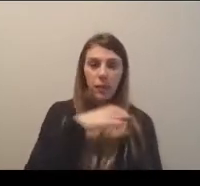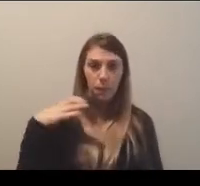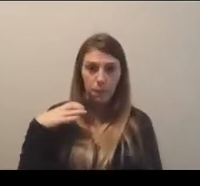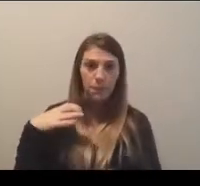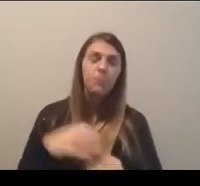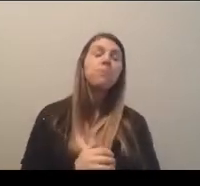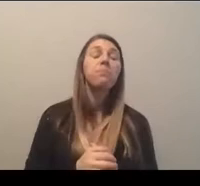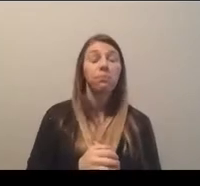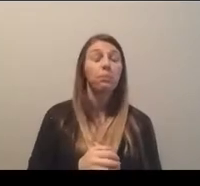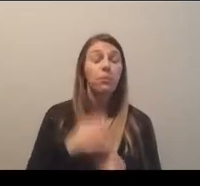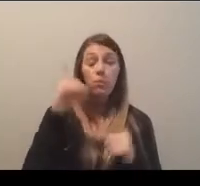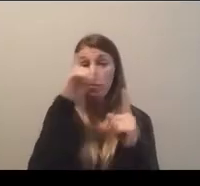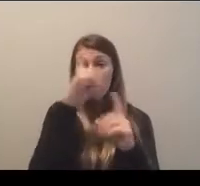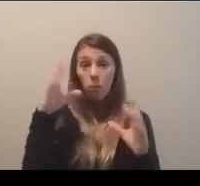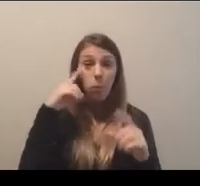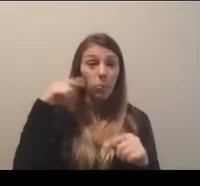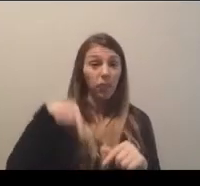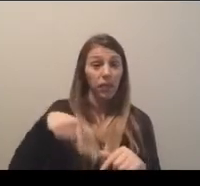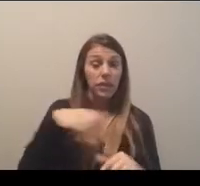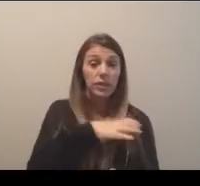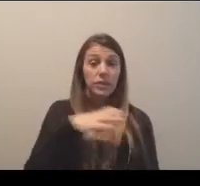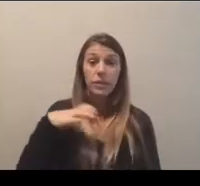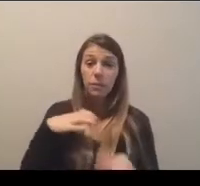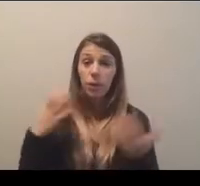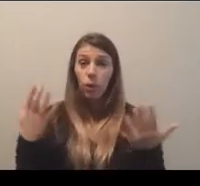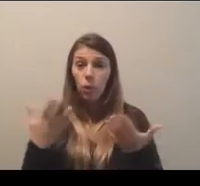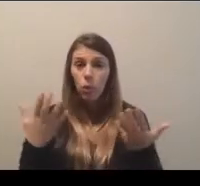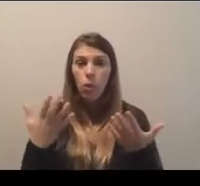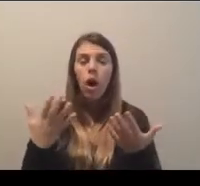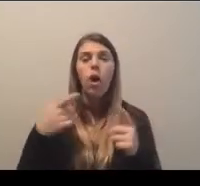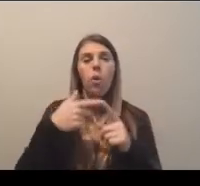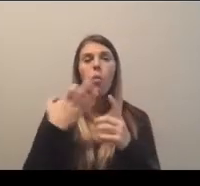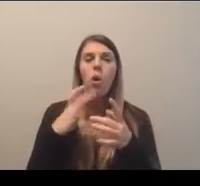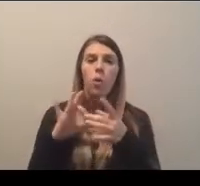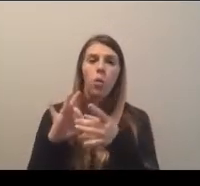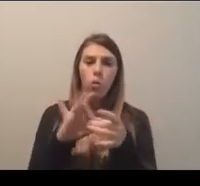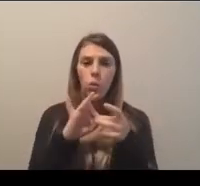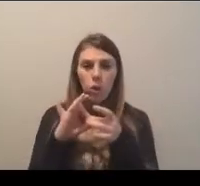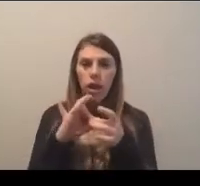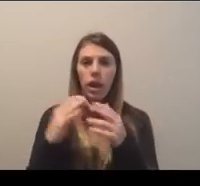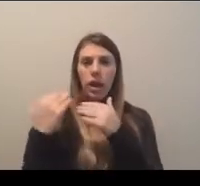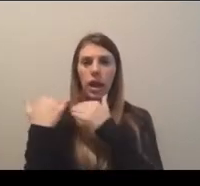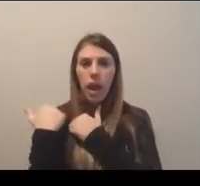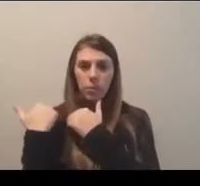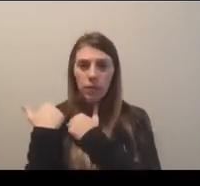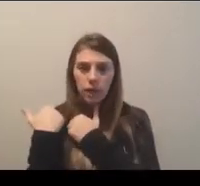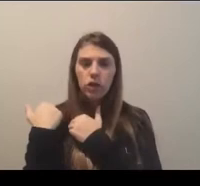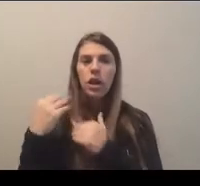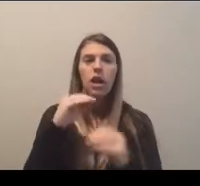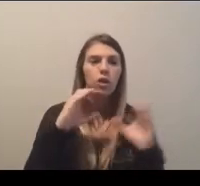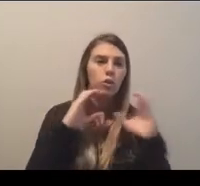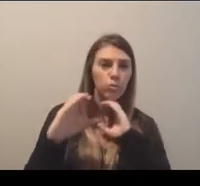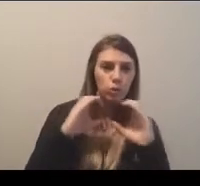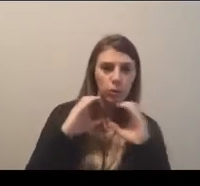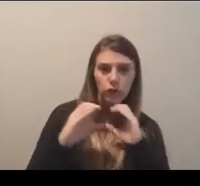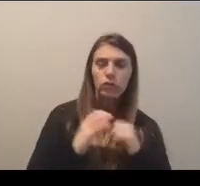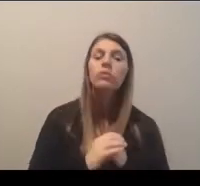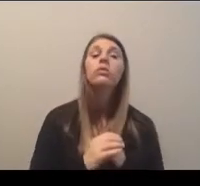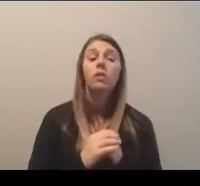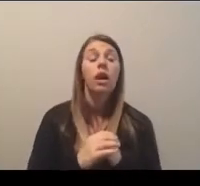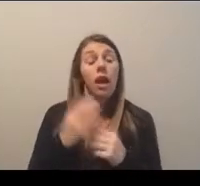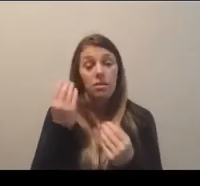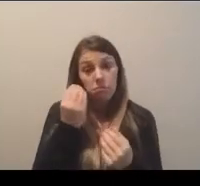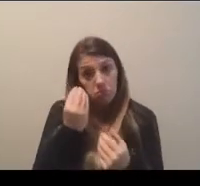The idea of this committee is to have built-in coordination, accountability, and communication. And I'll